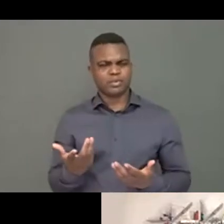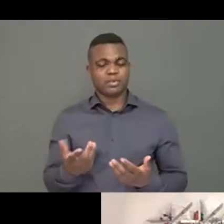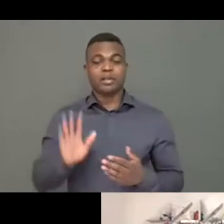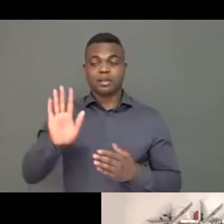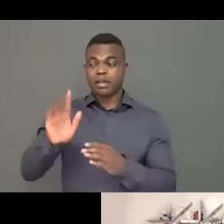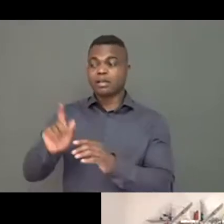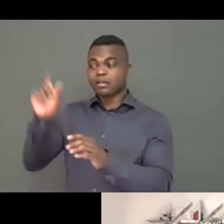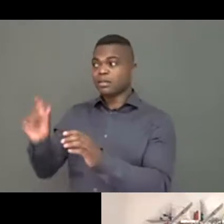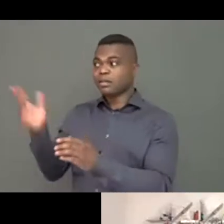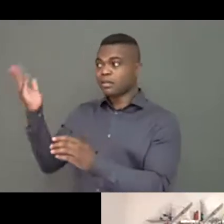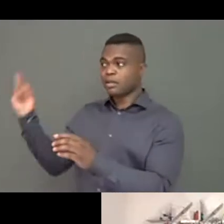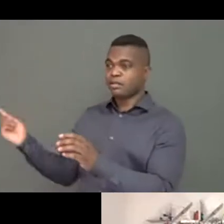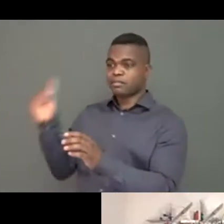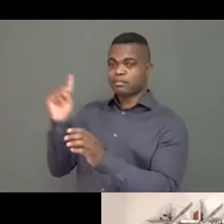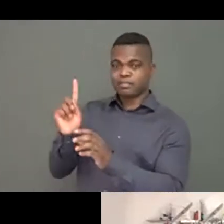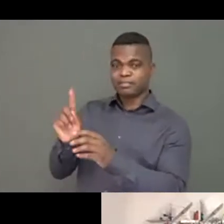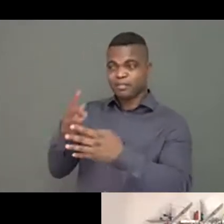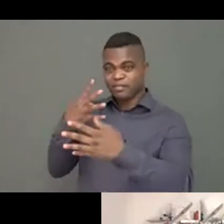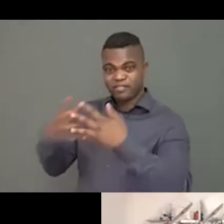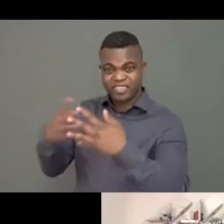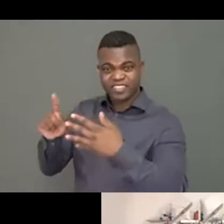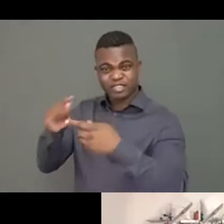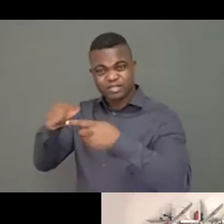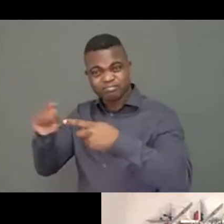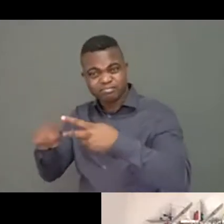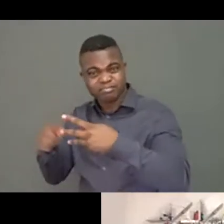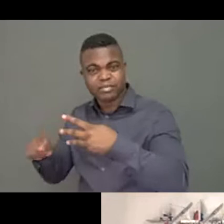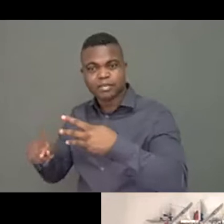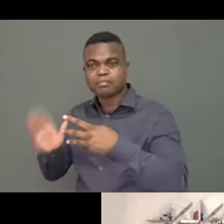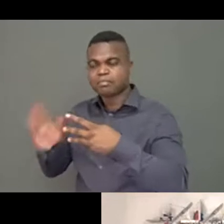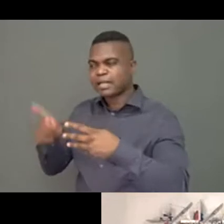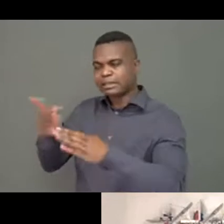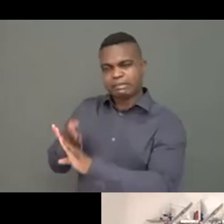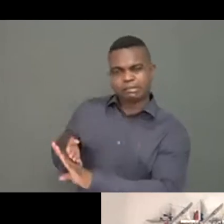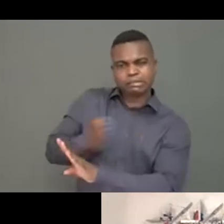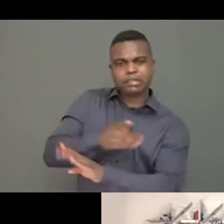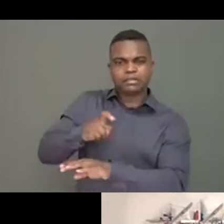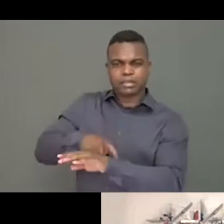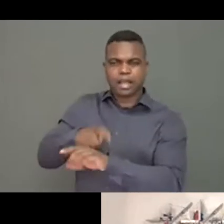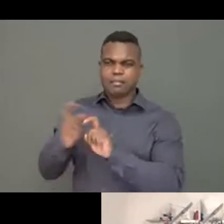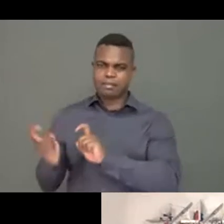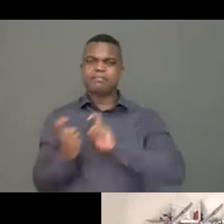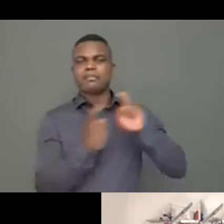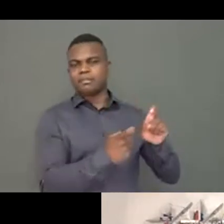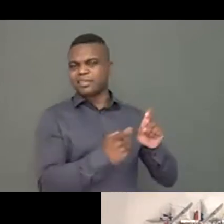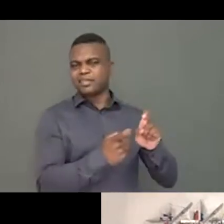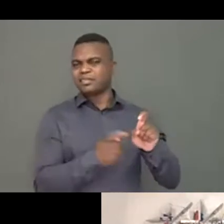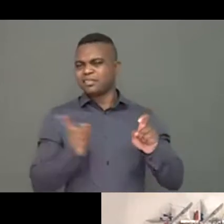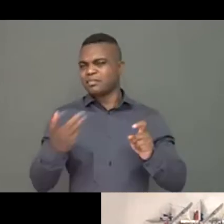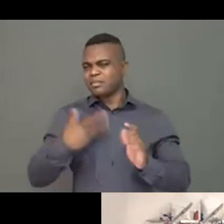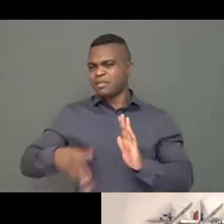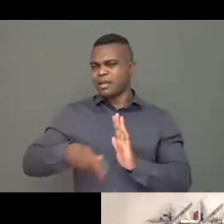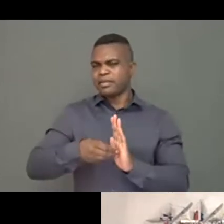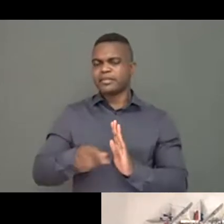organization is doing with the CHS verification needs to be done anyway through a different